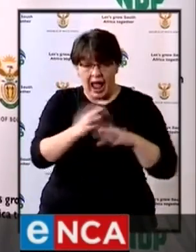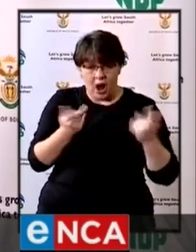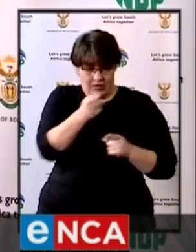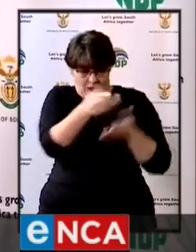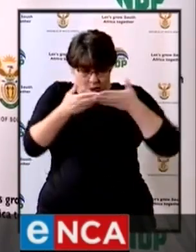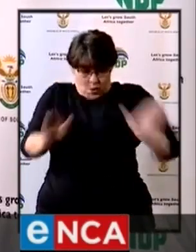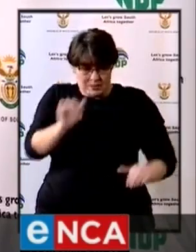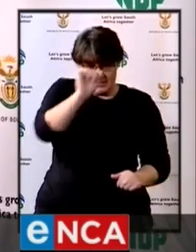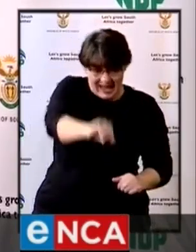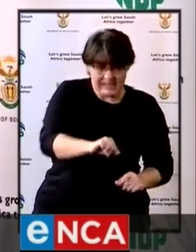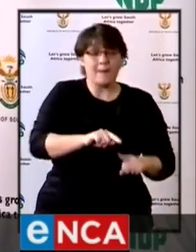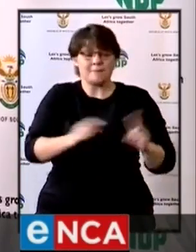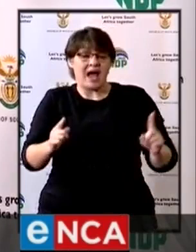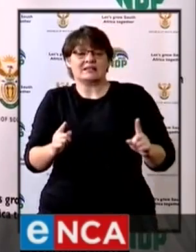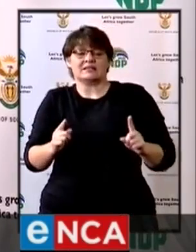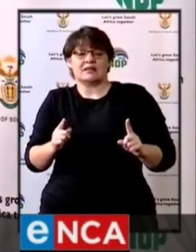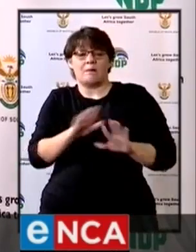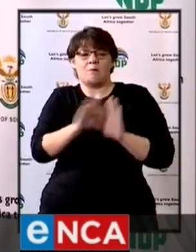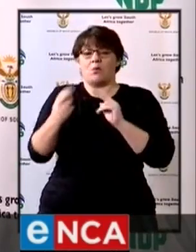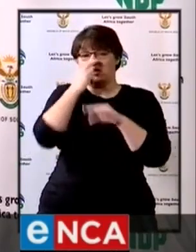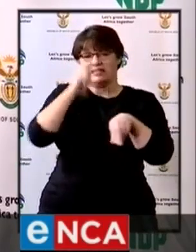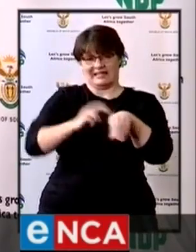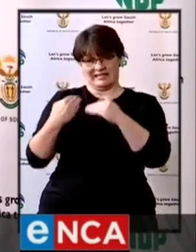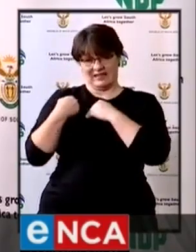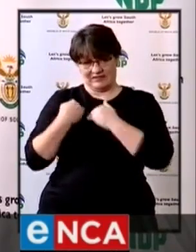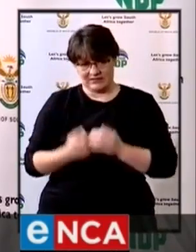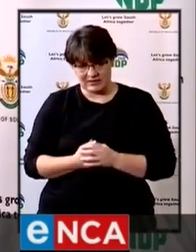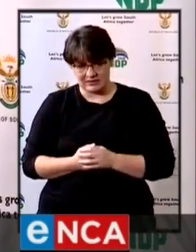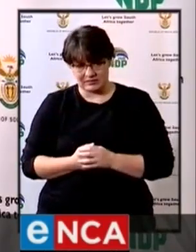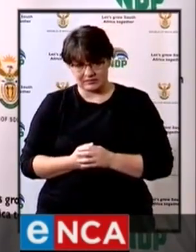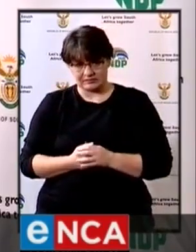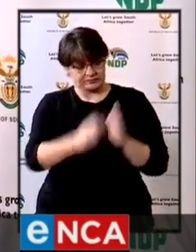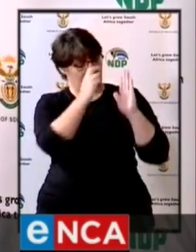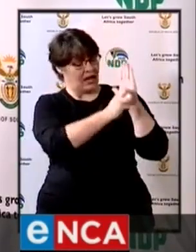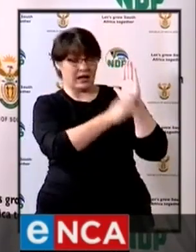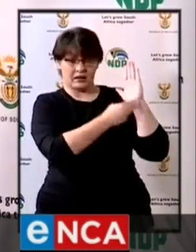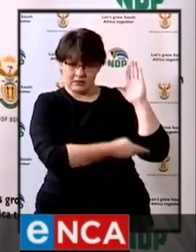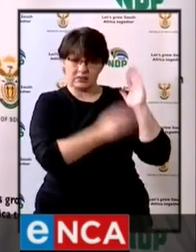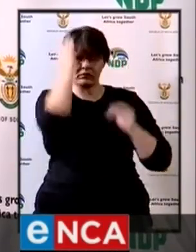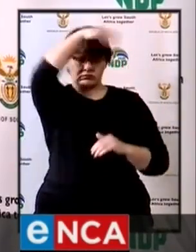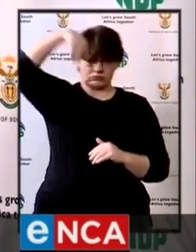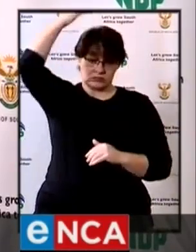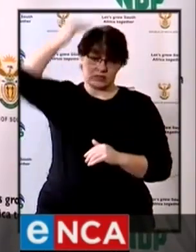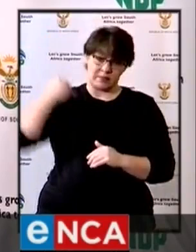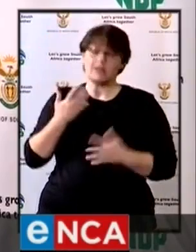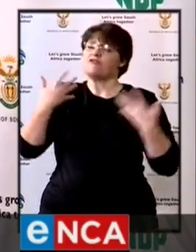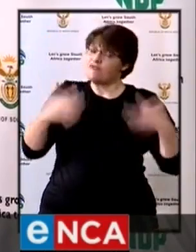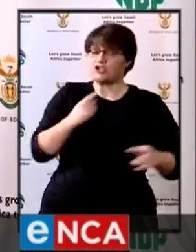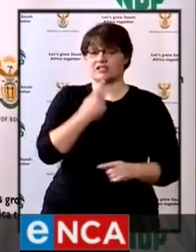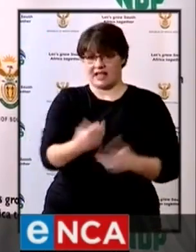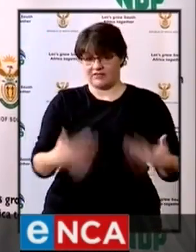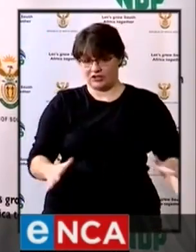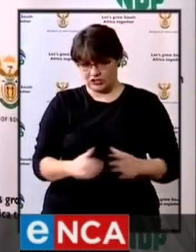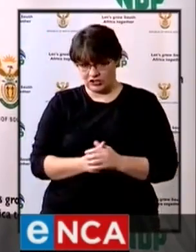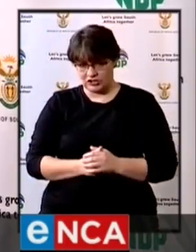open up more of those sectors. The list of restricted activities have been mentioned by Minister Dlaminizuma. It includes,